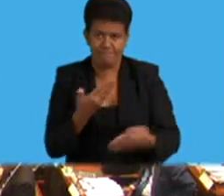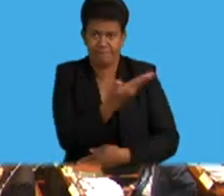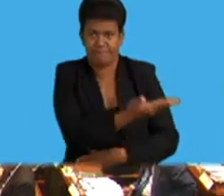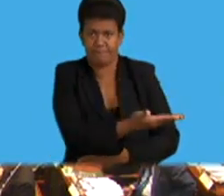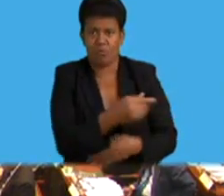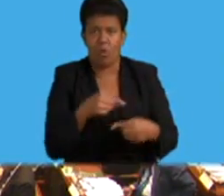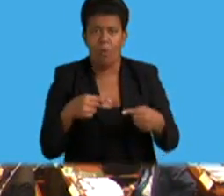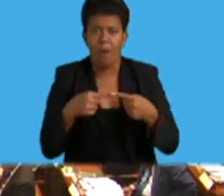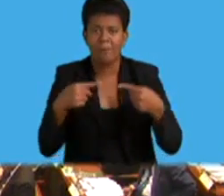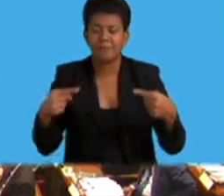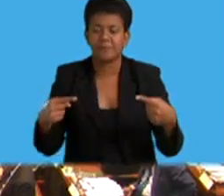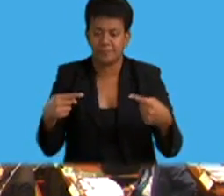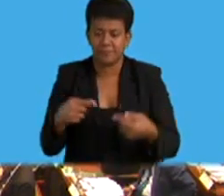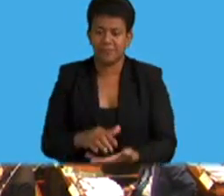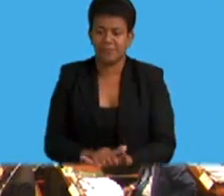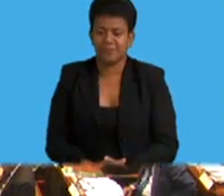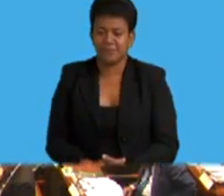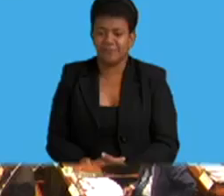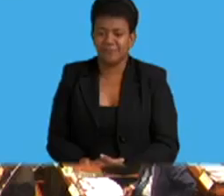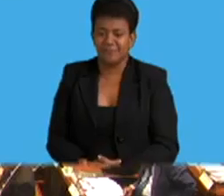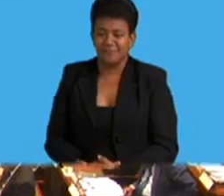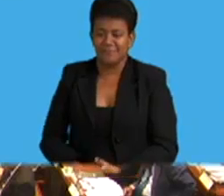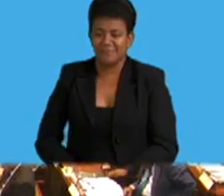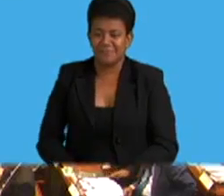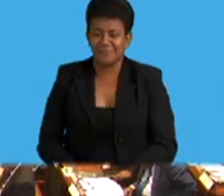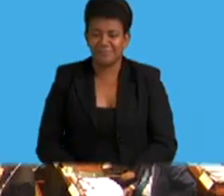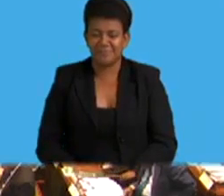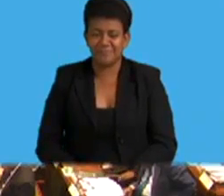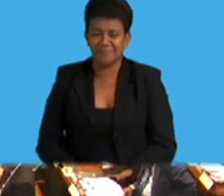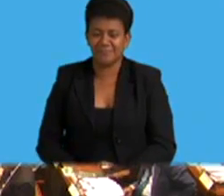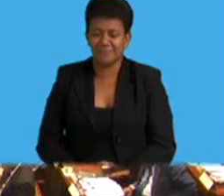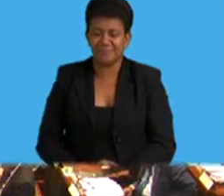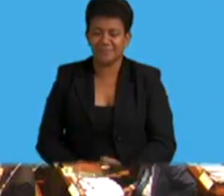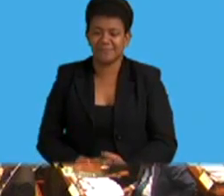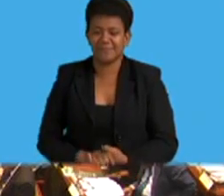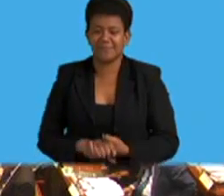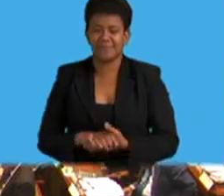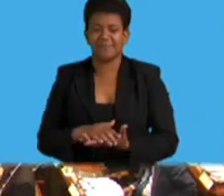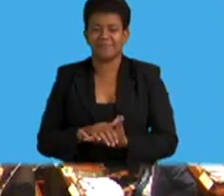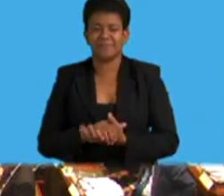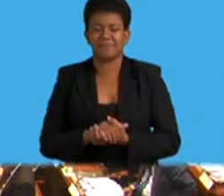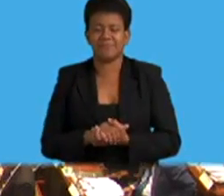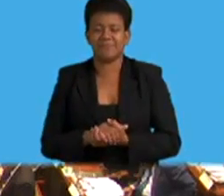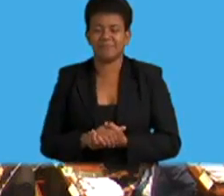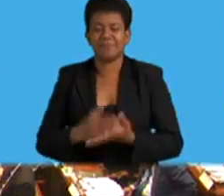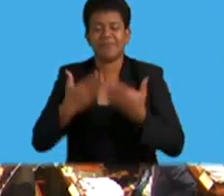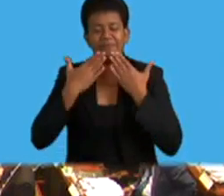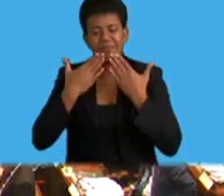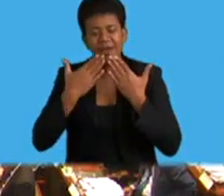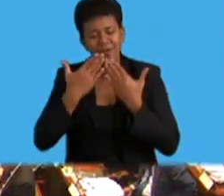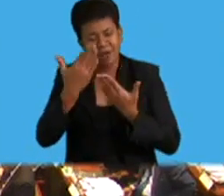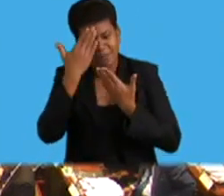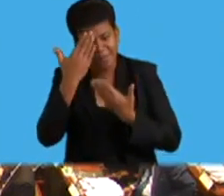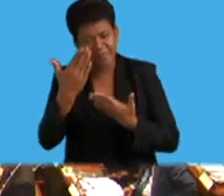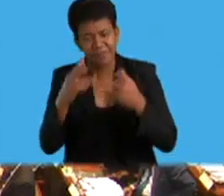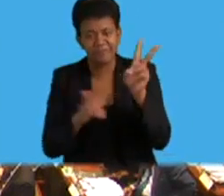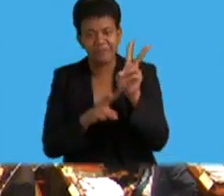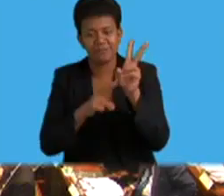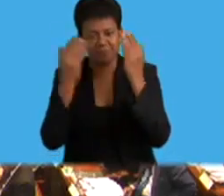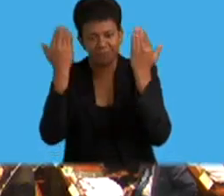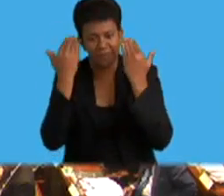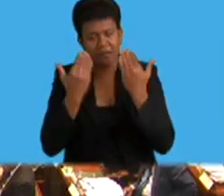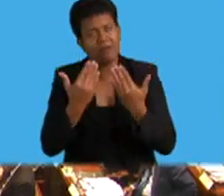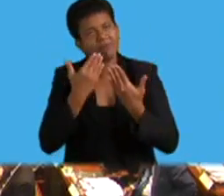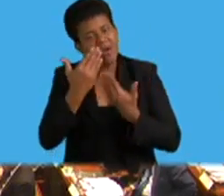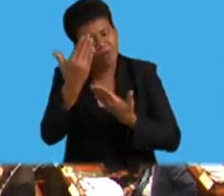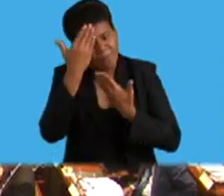you, Honorable Deputy Speaker. thank the Honorable Minister for